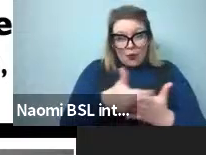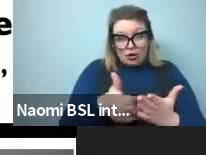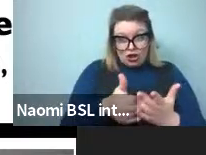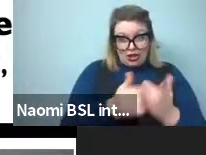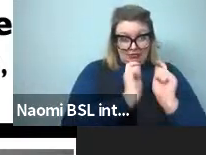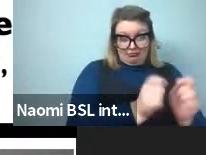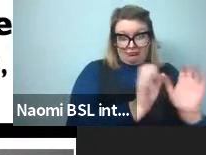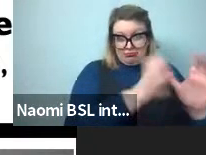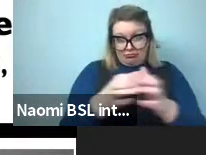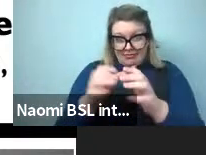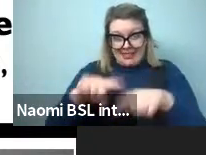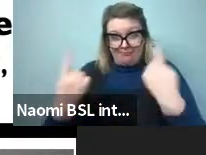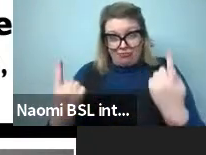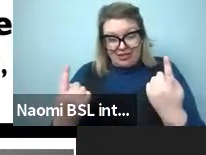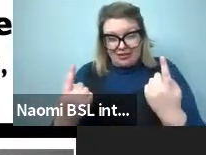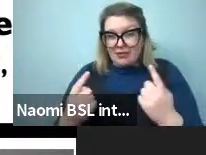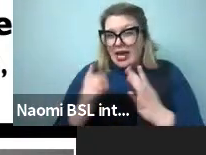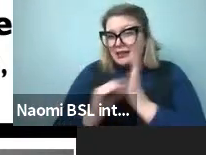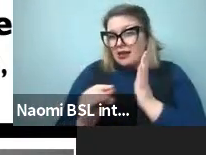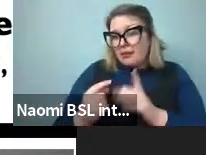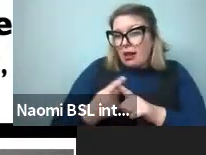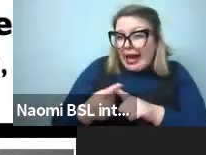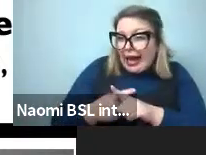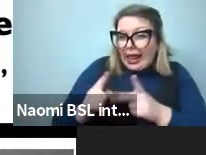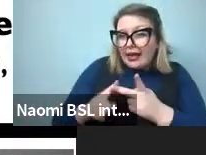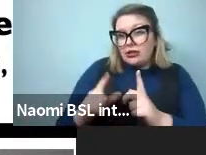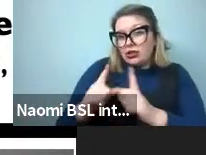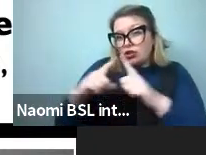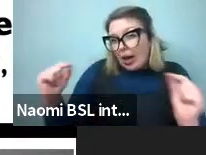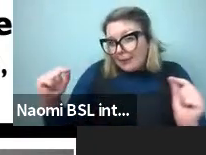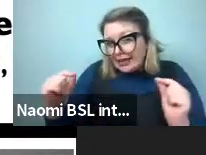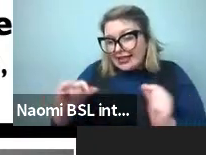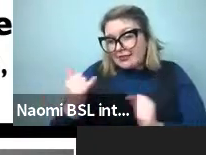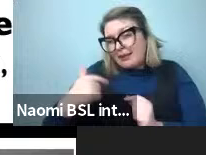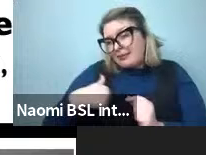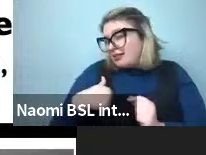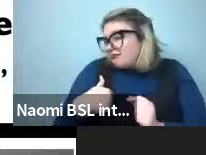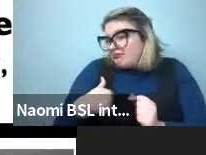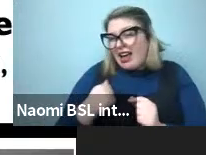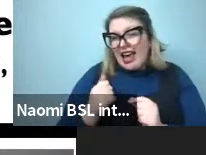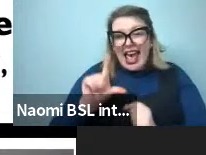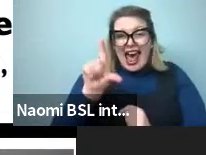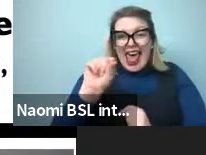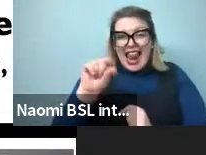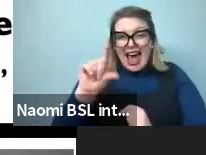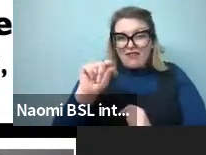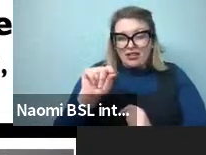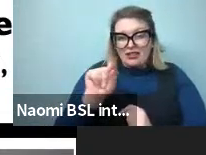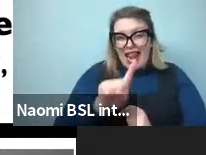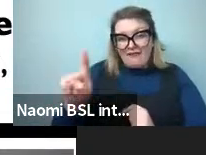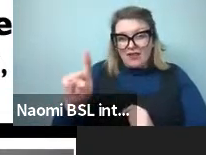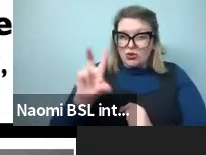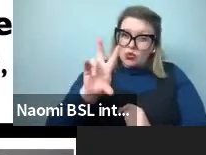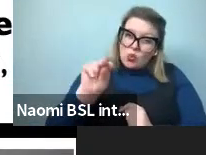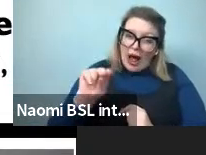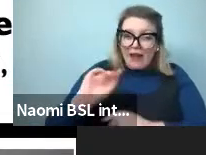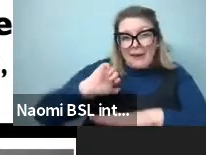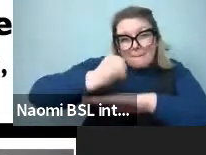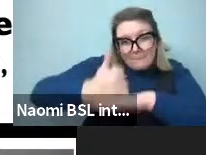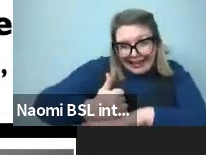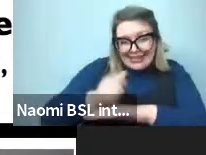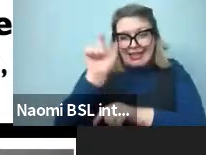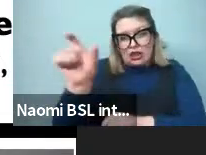an industrialized language like English or Japanese, we might have 11 basic terms, terms that everyone knows, or 11 or 12 that everyone knows,